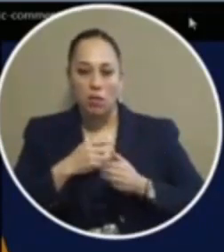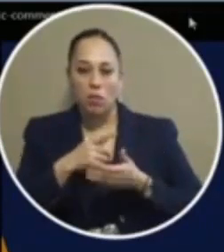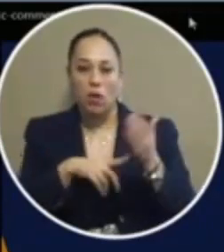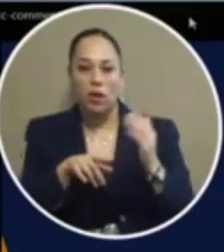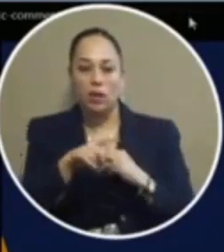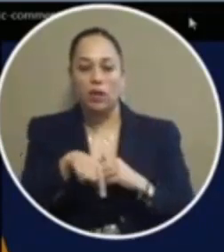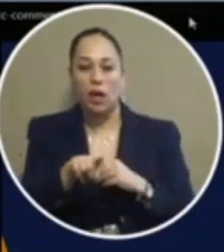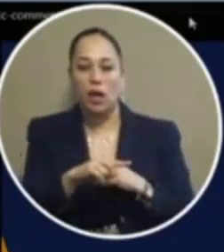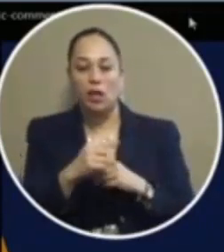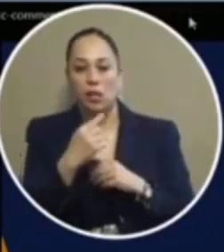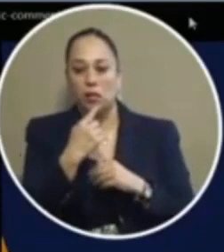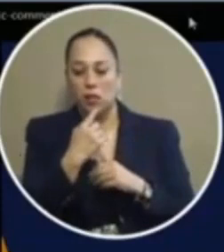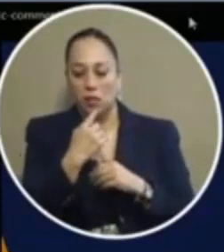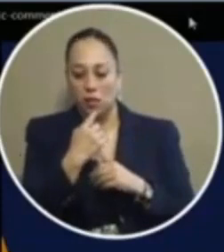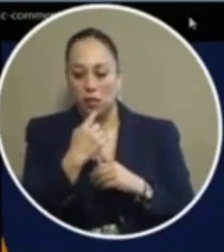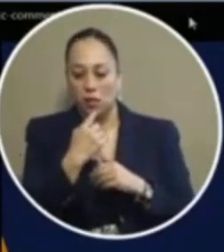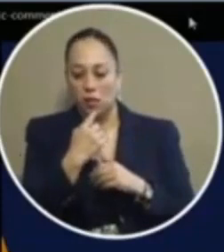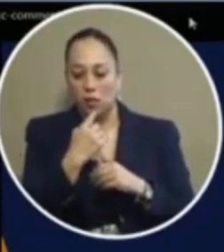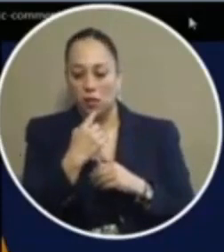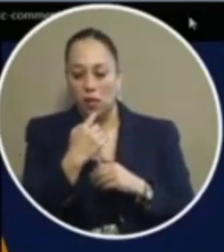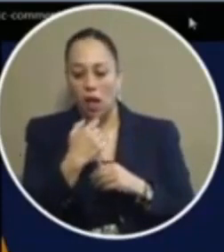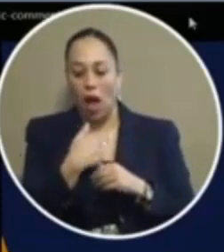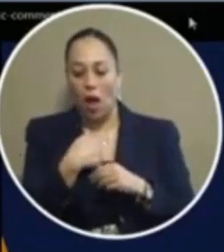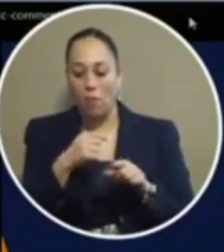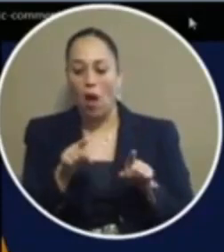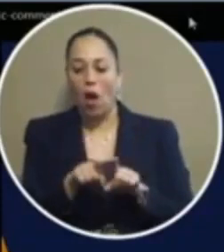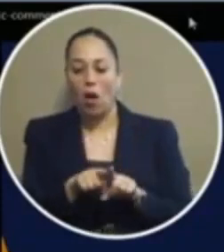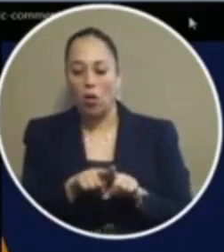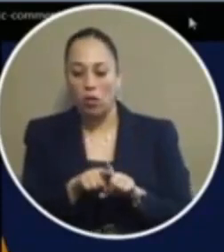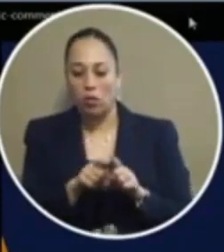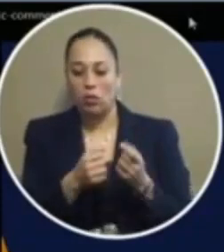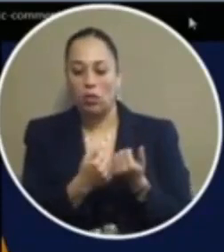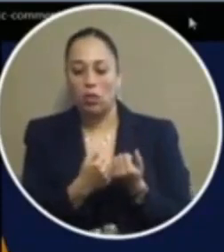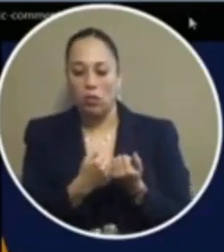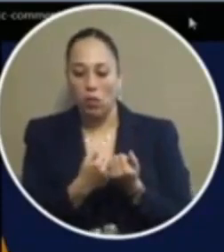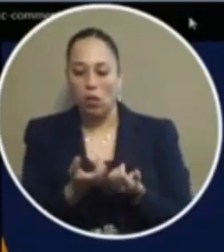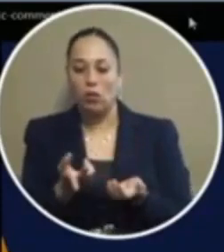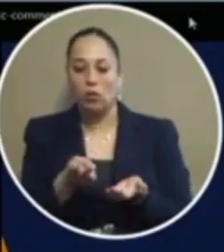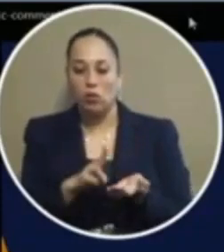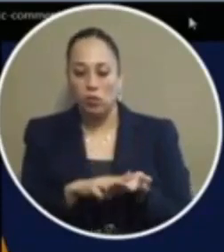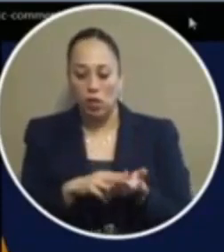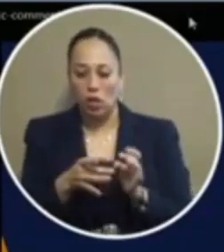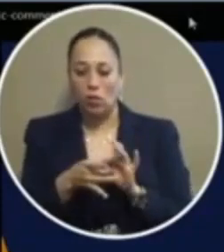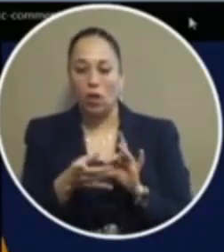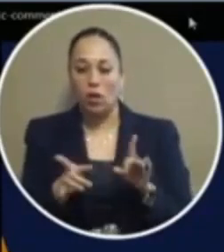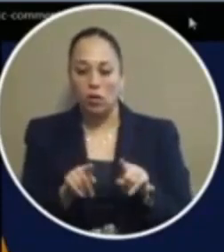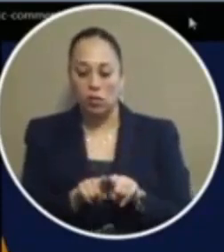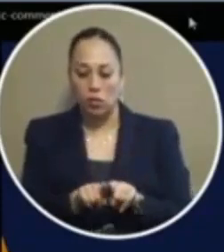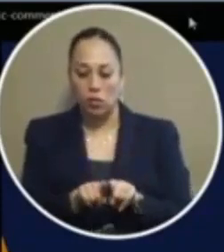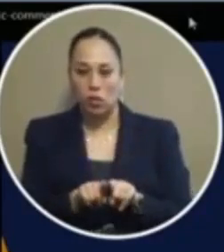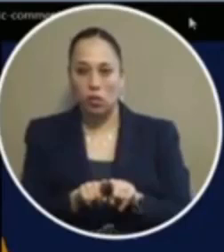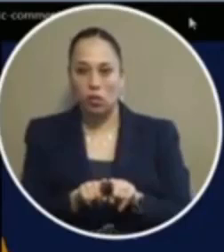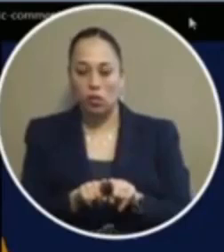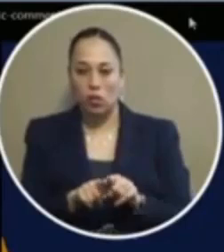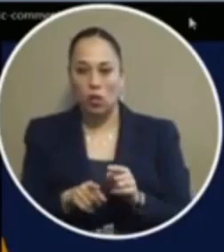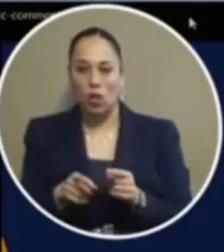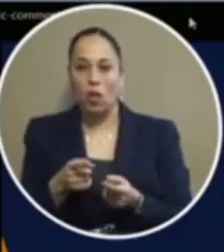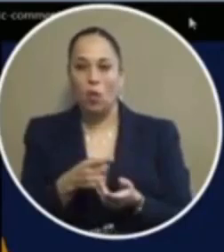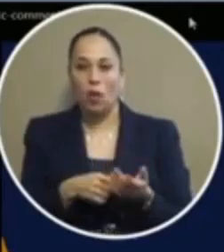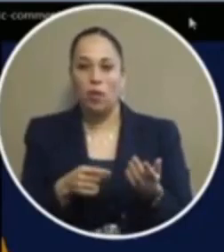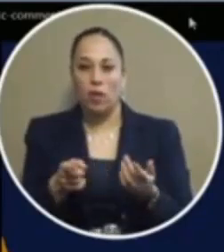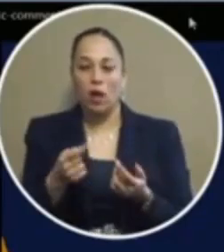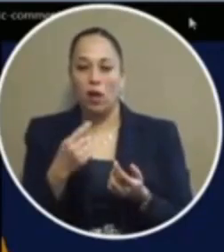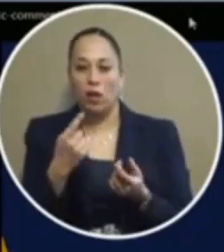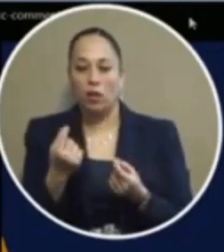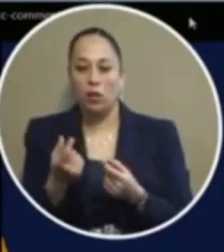that uh i'm also for fat and release as well that if people would actually try